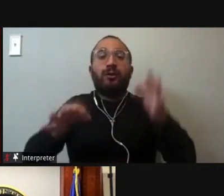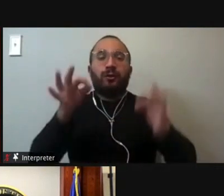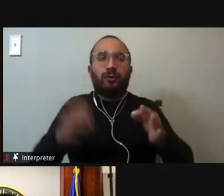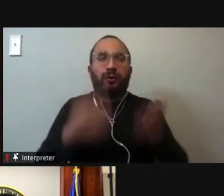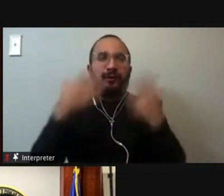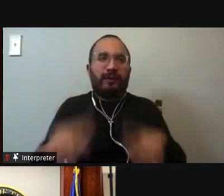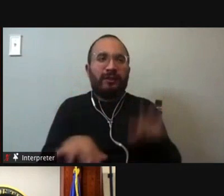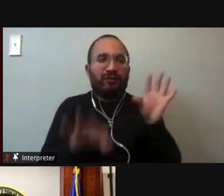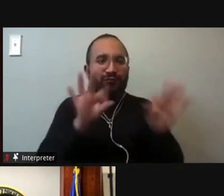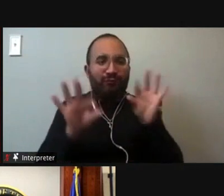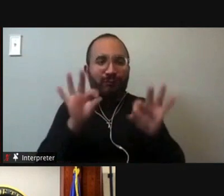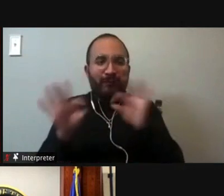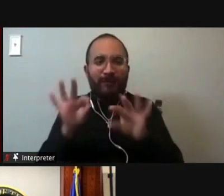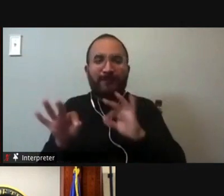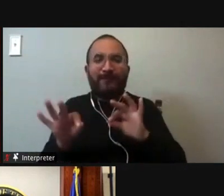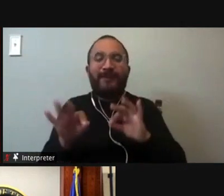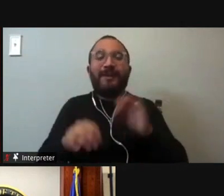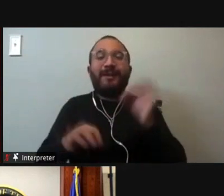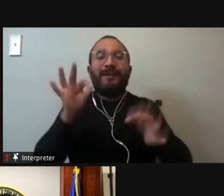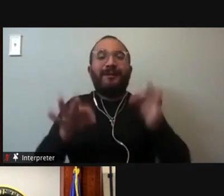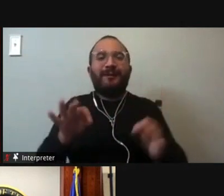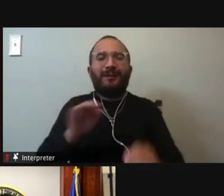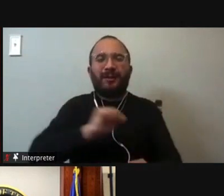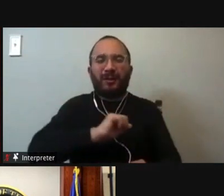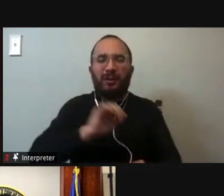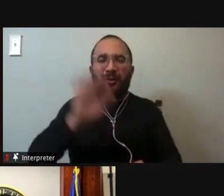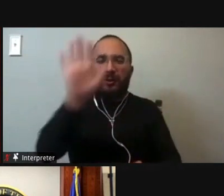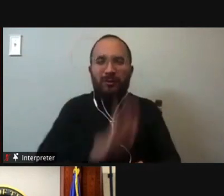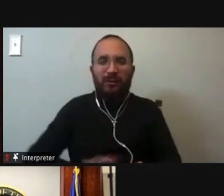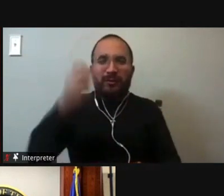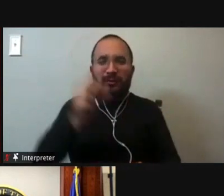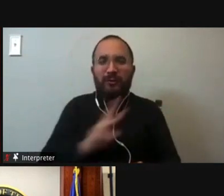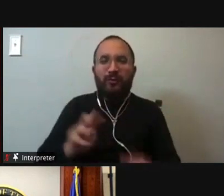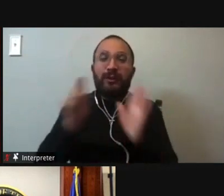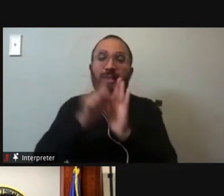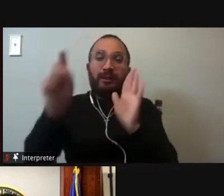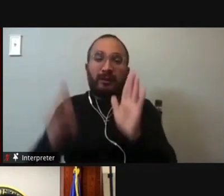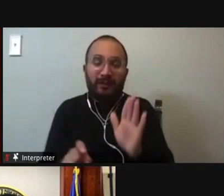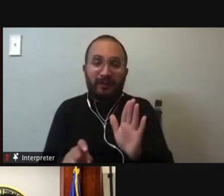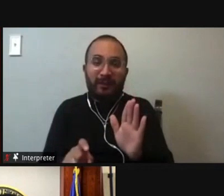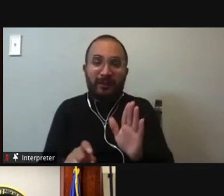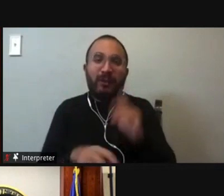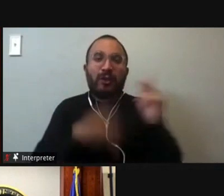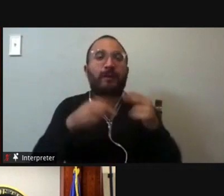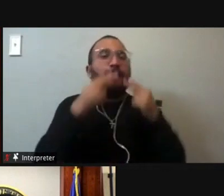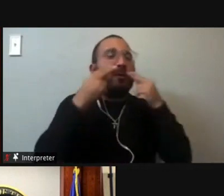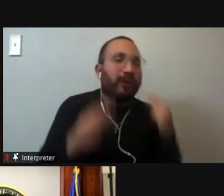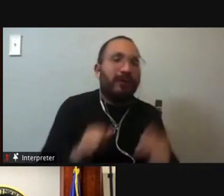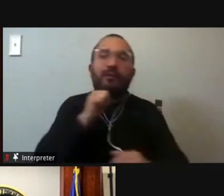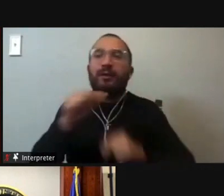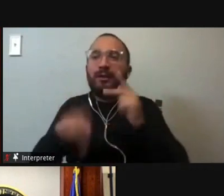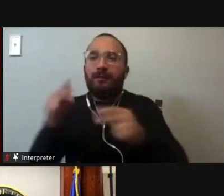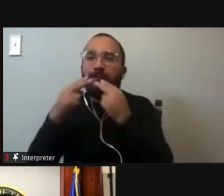civil and criminal courtrooms across South Texas. I have represented plaintiffs and defendants, individuals, families,